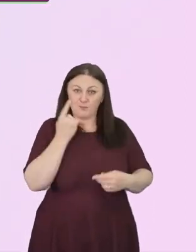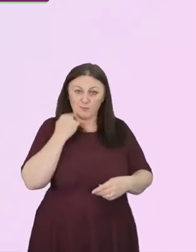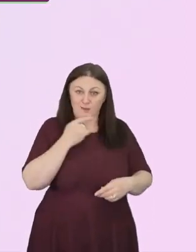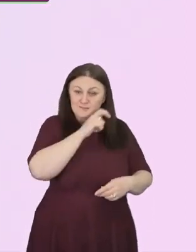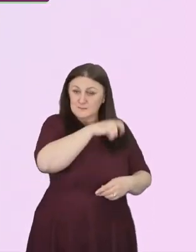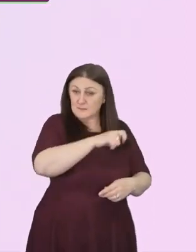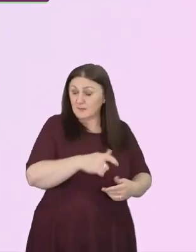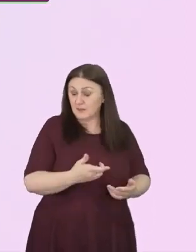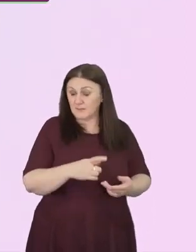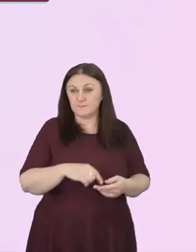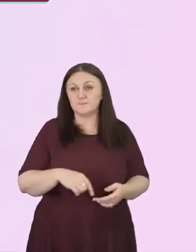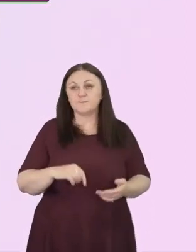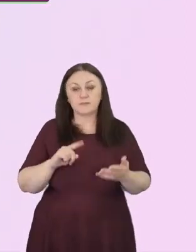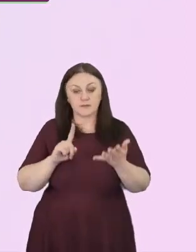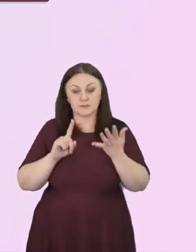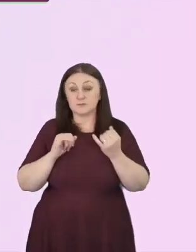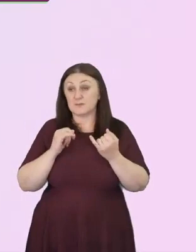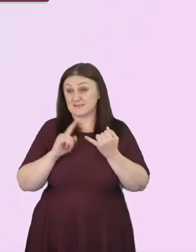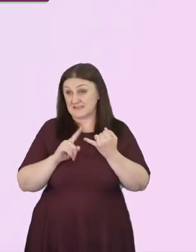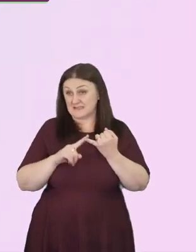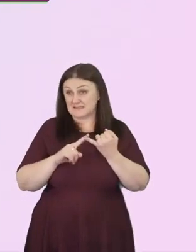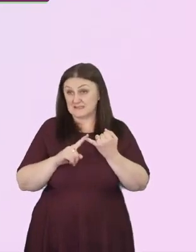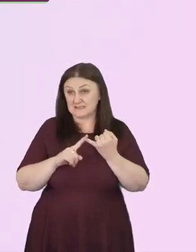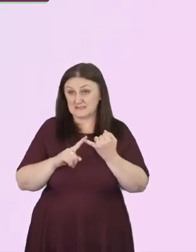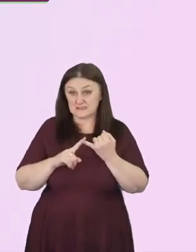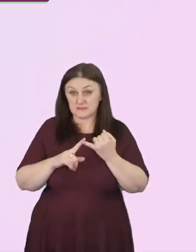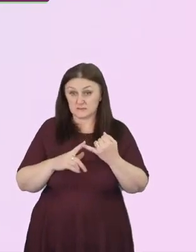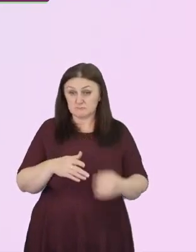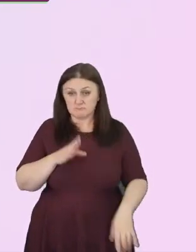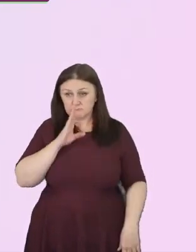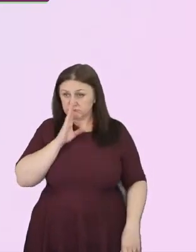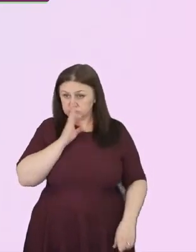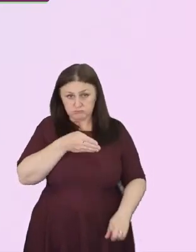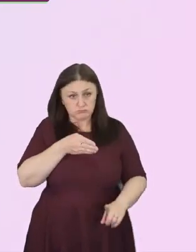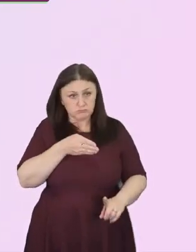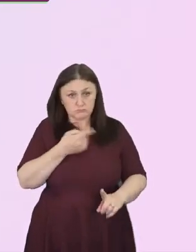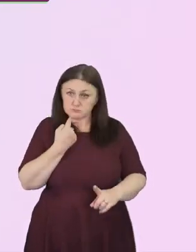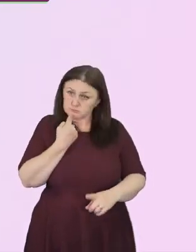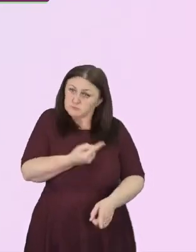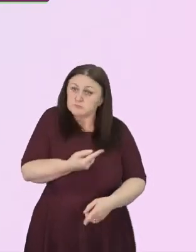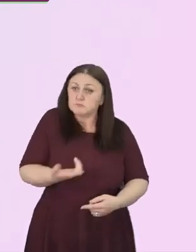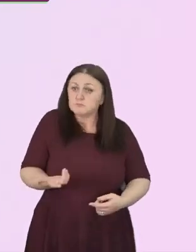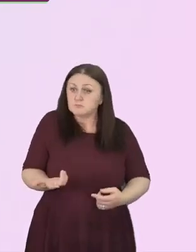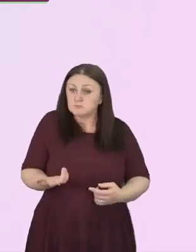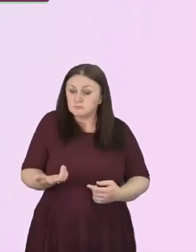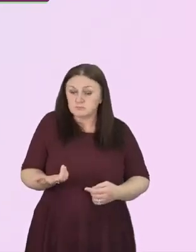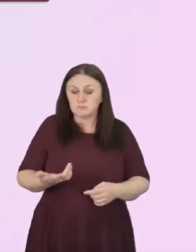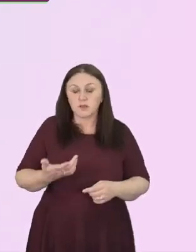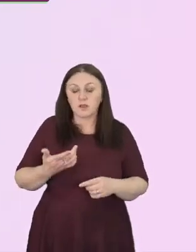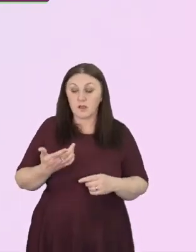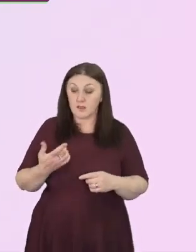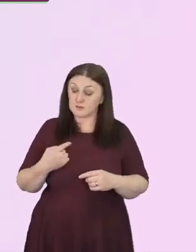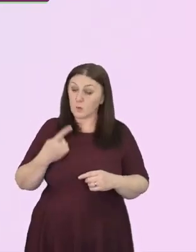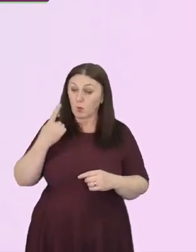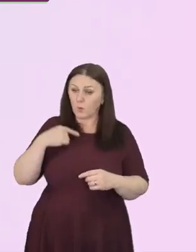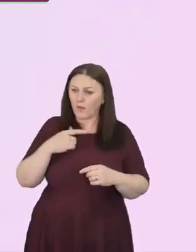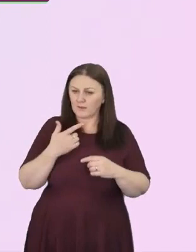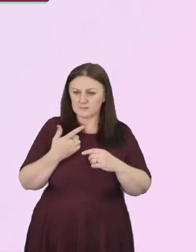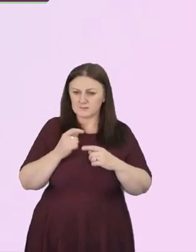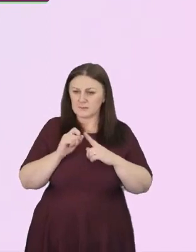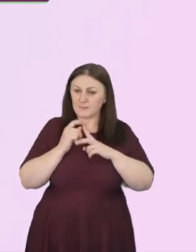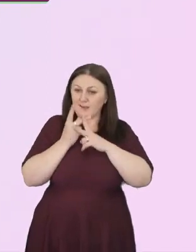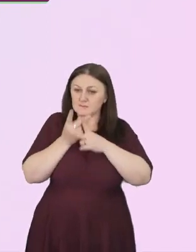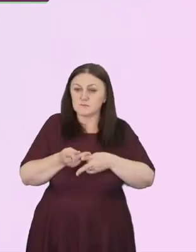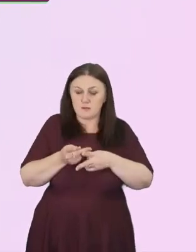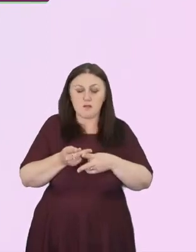Number six, call it out. One thing I've found as a white pastor is that